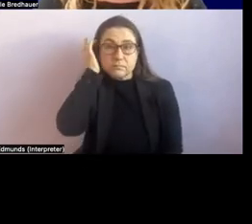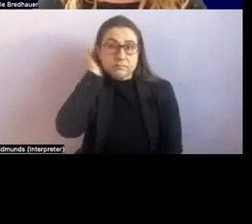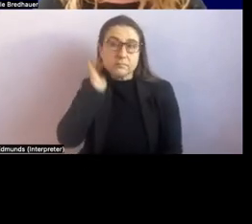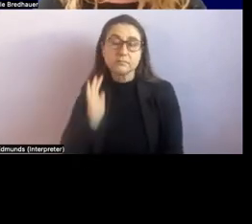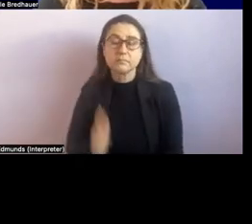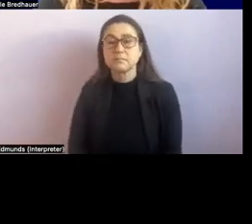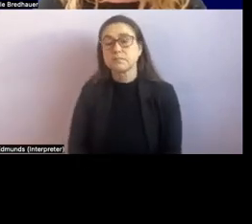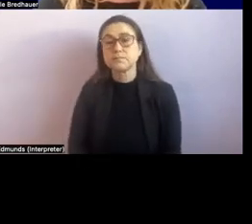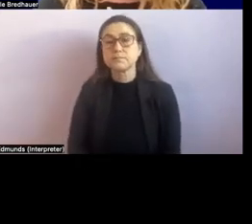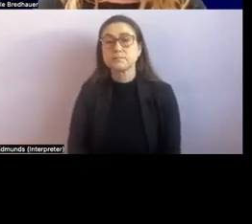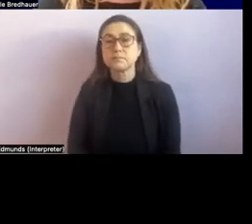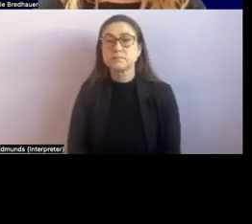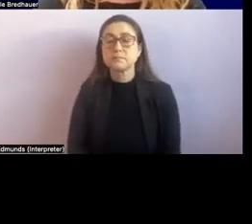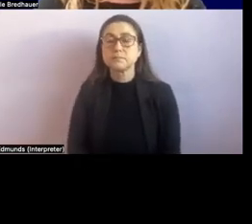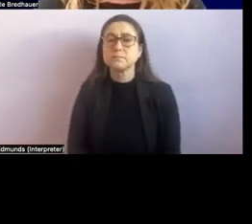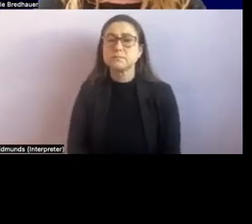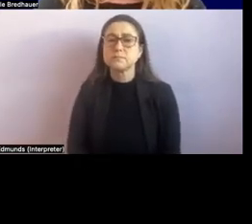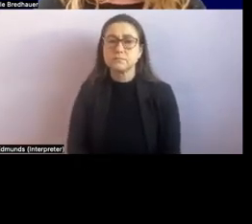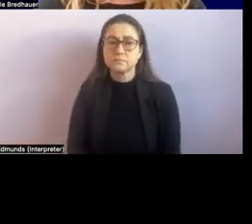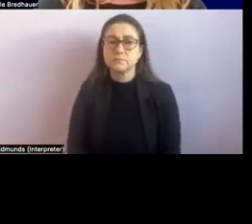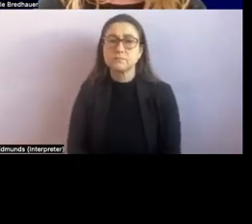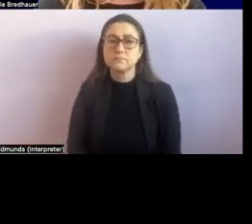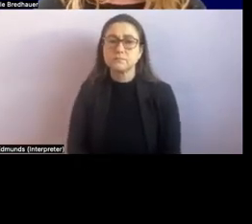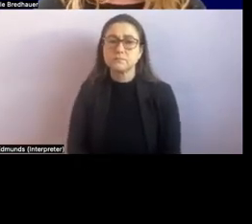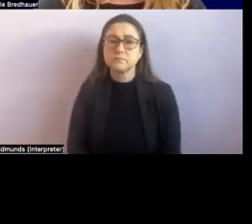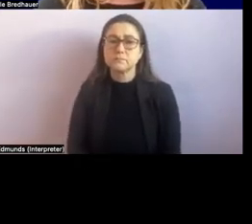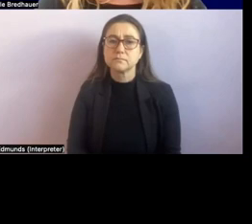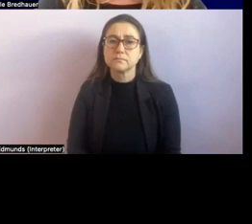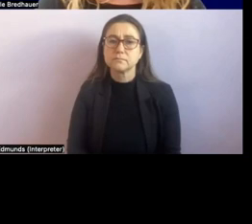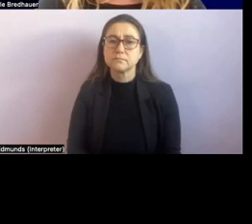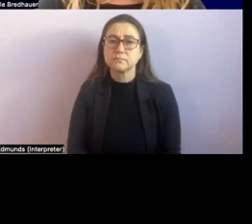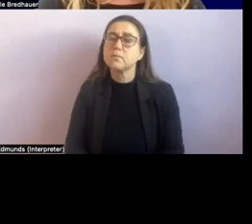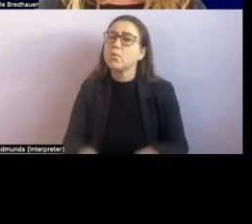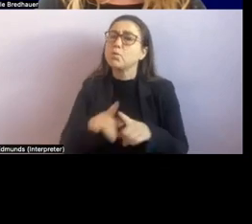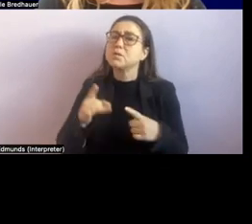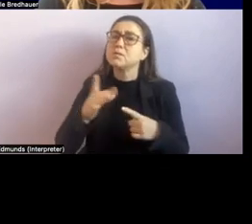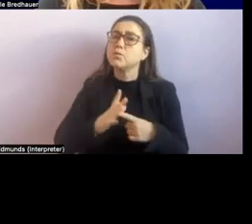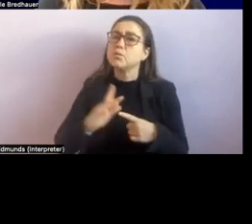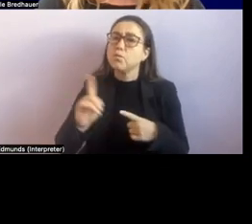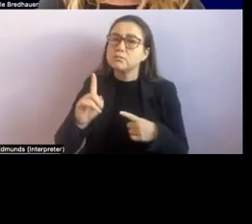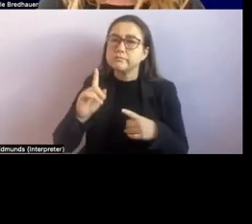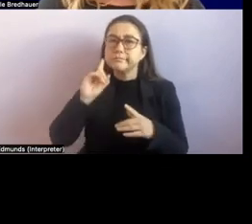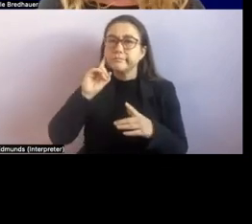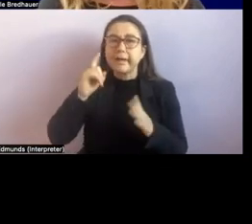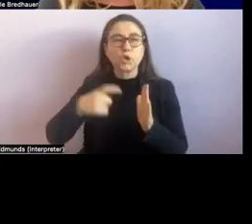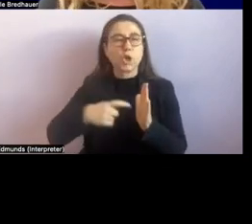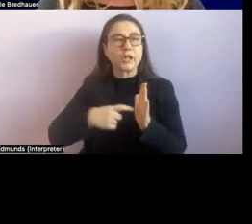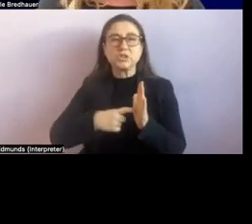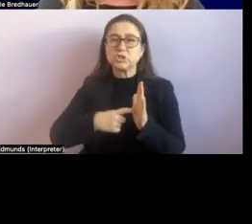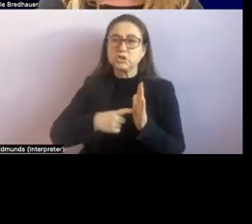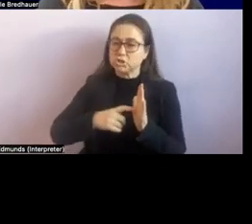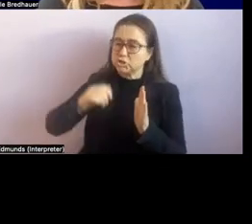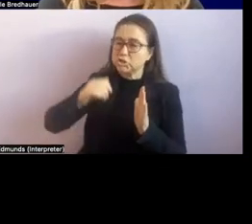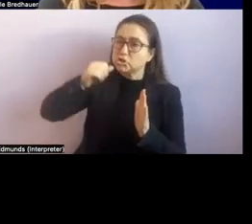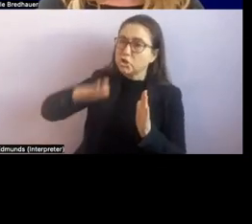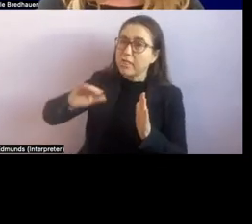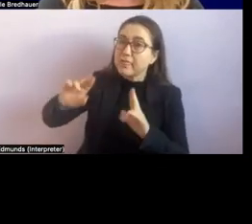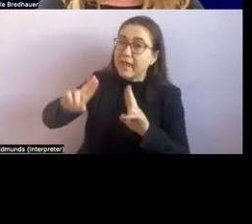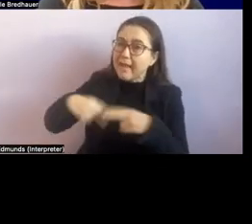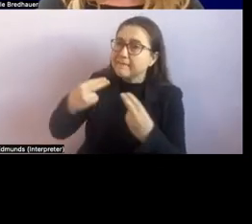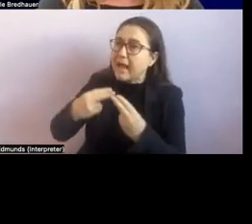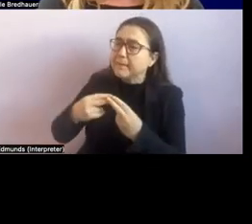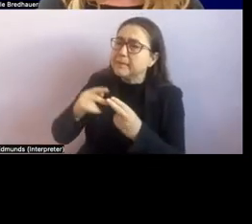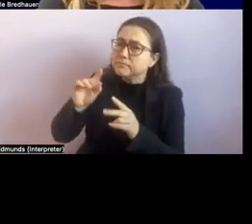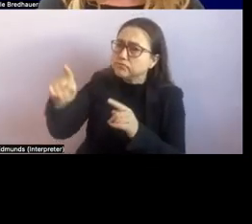It's also really important to acknowledge the importance of listening to our families when we're learning about